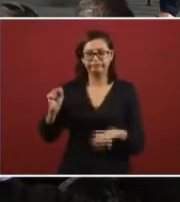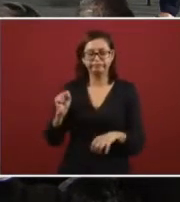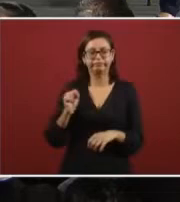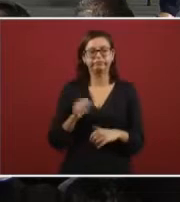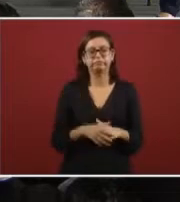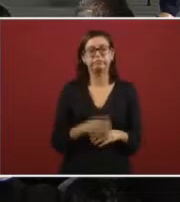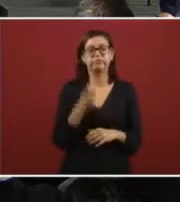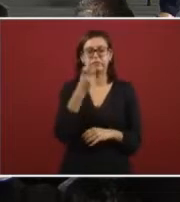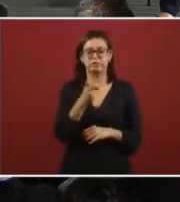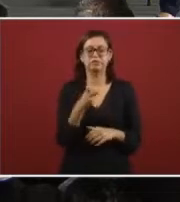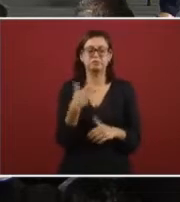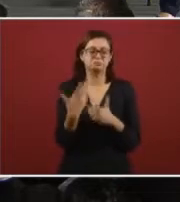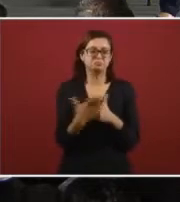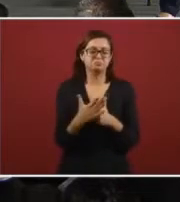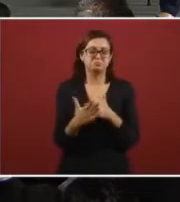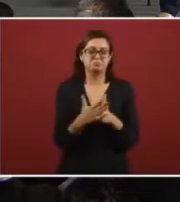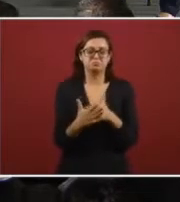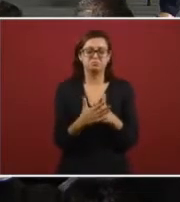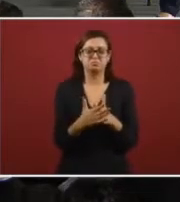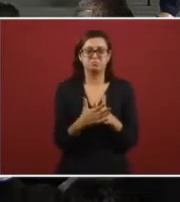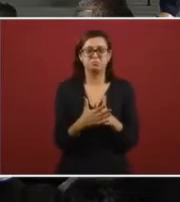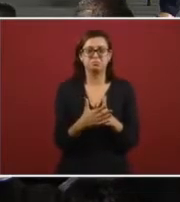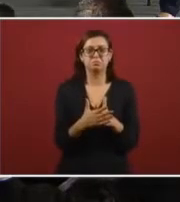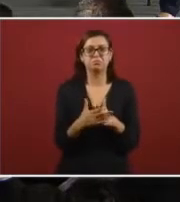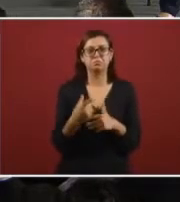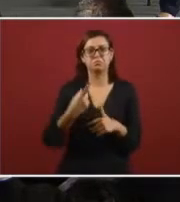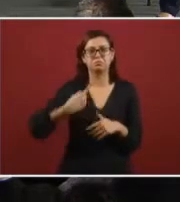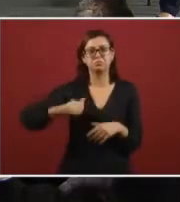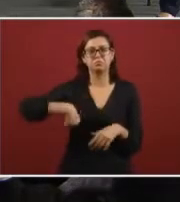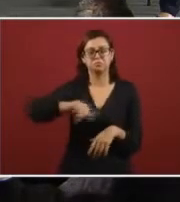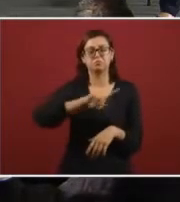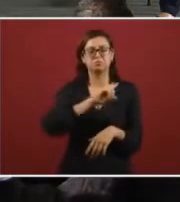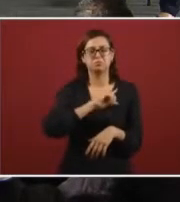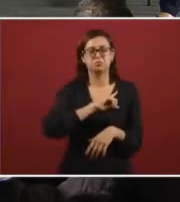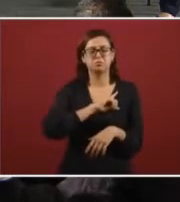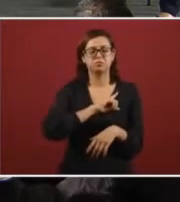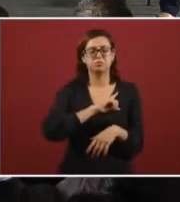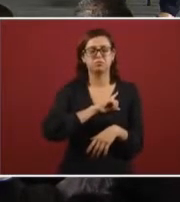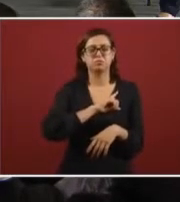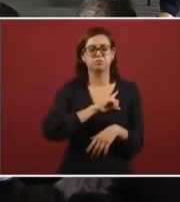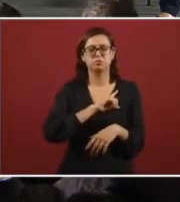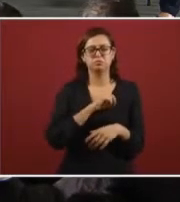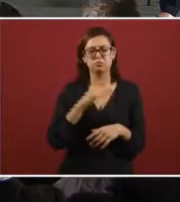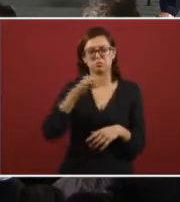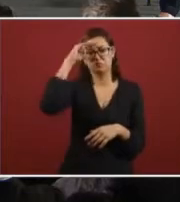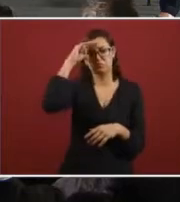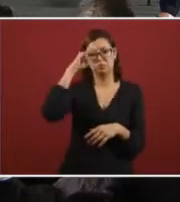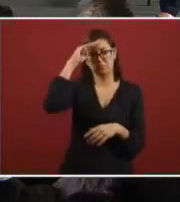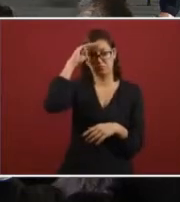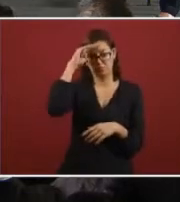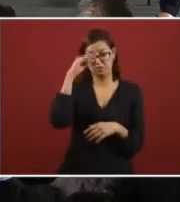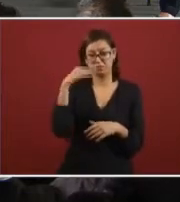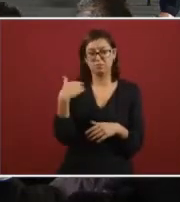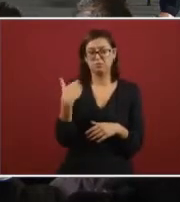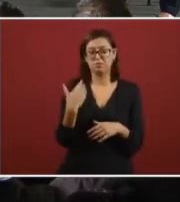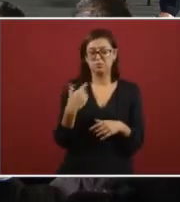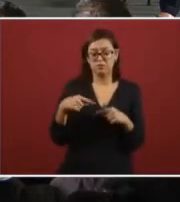so so this is what we predicted are pre previewed and